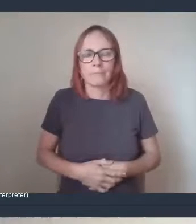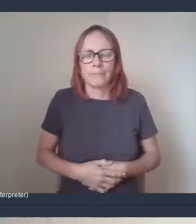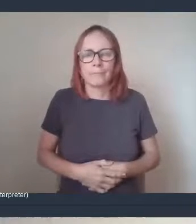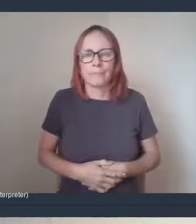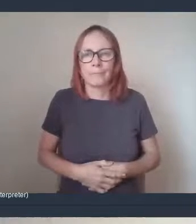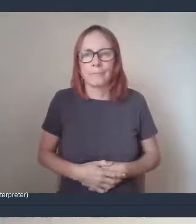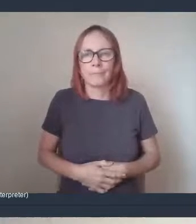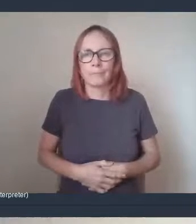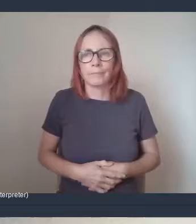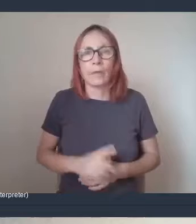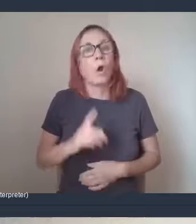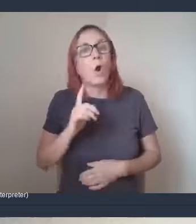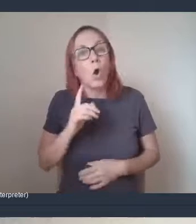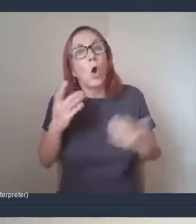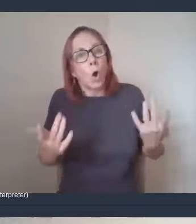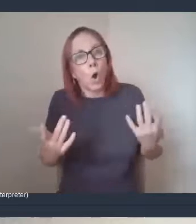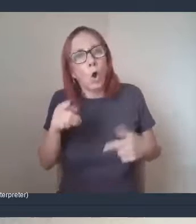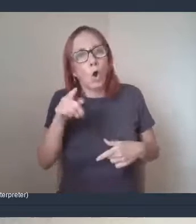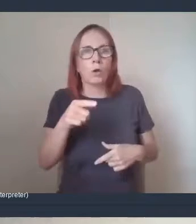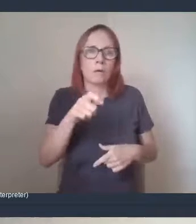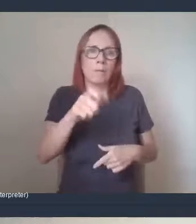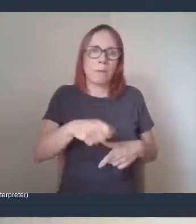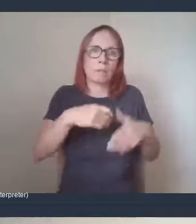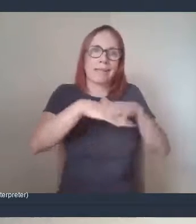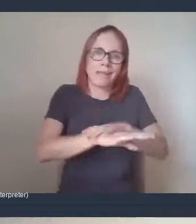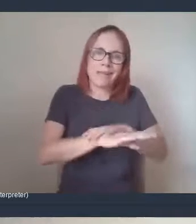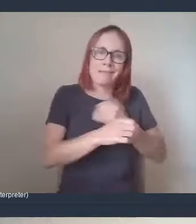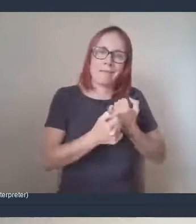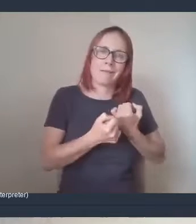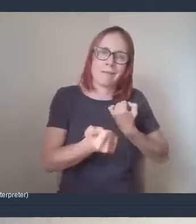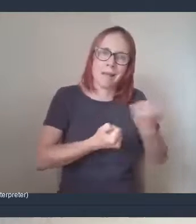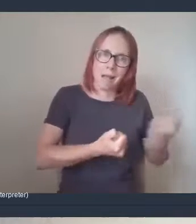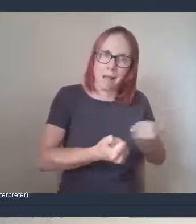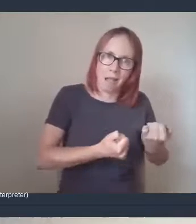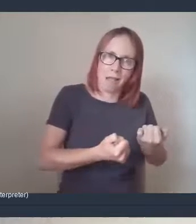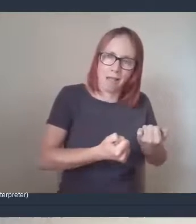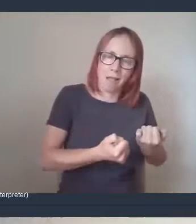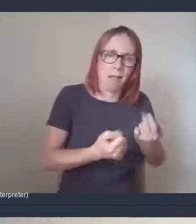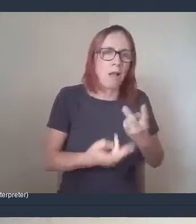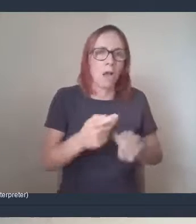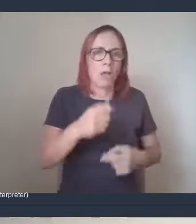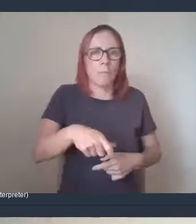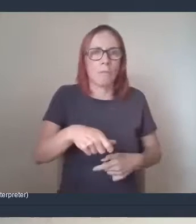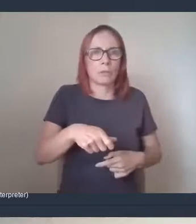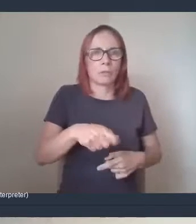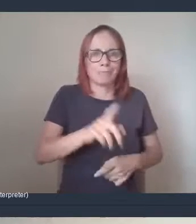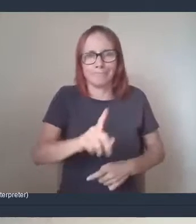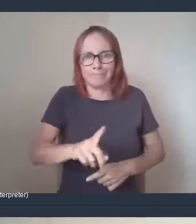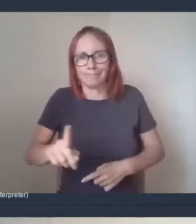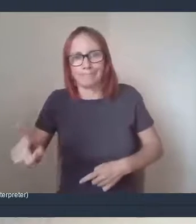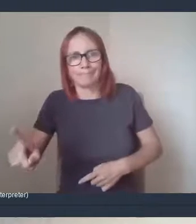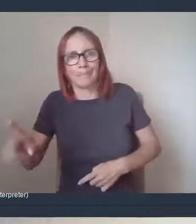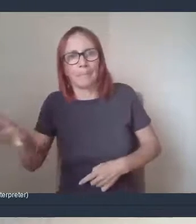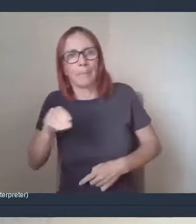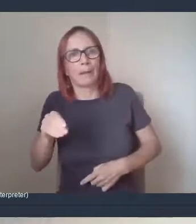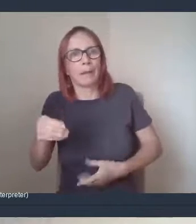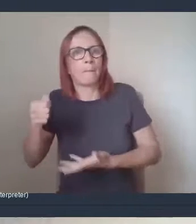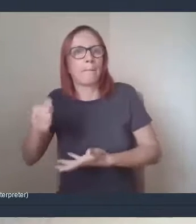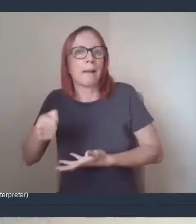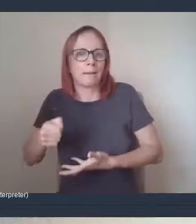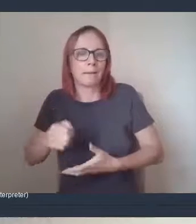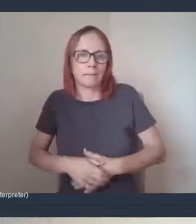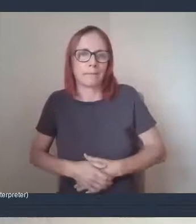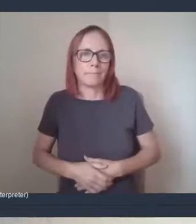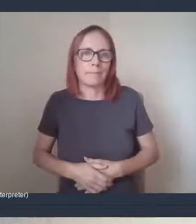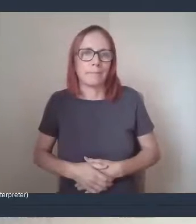Or they sit in the car and somebody will come and collect it, kind of, you know, for them. But yeah, it's, it's,